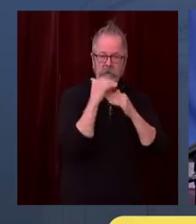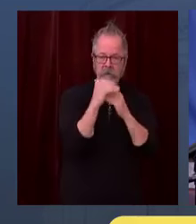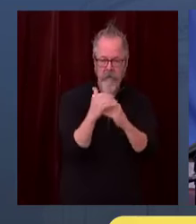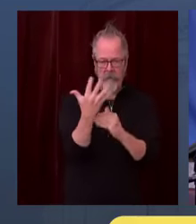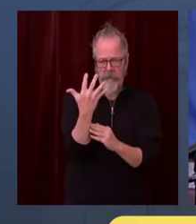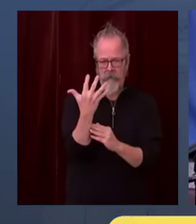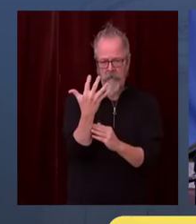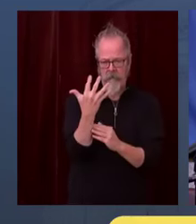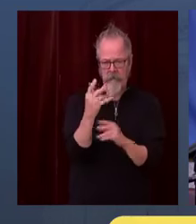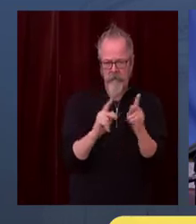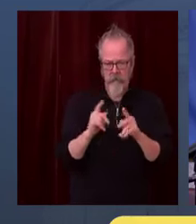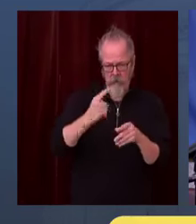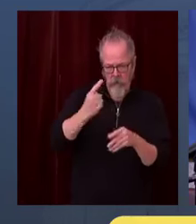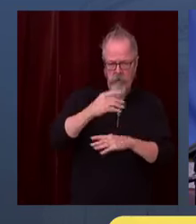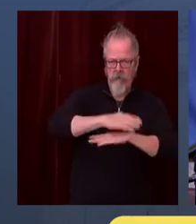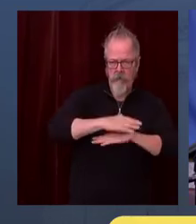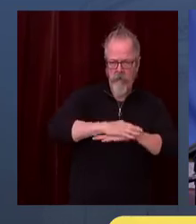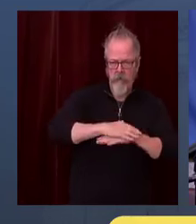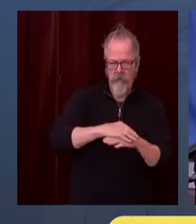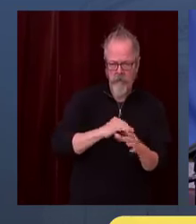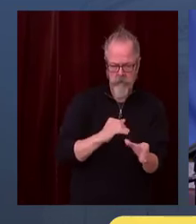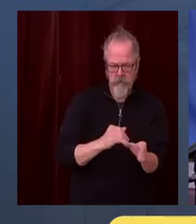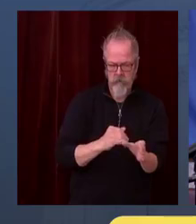such as food courts, in malls.